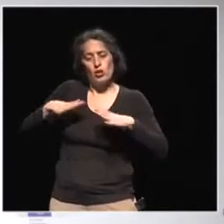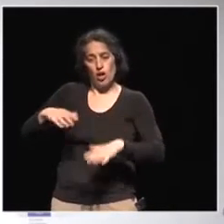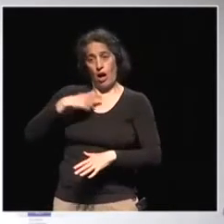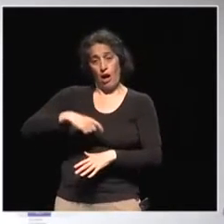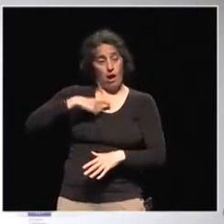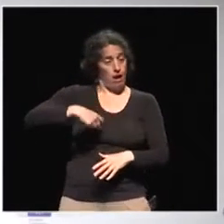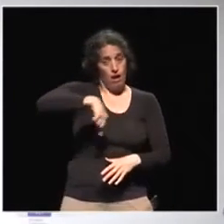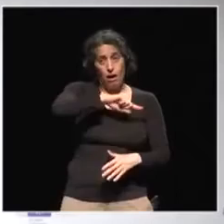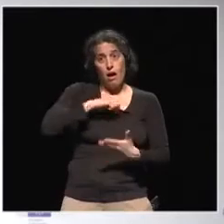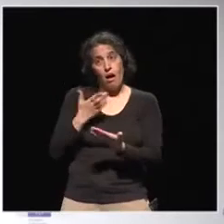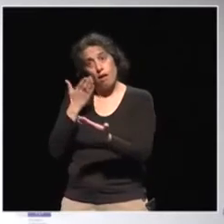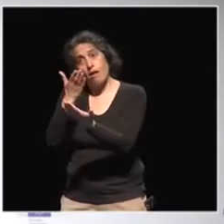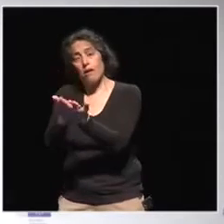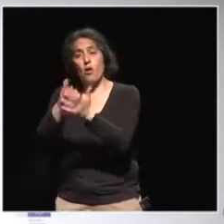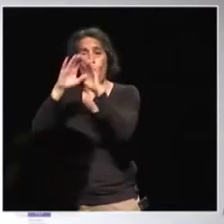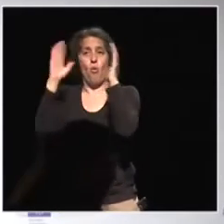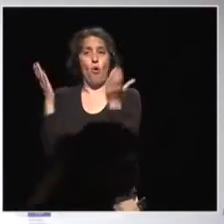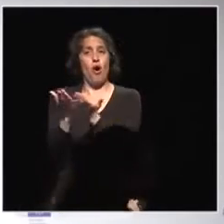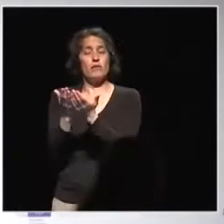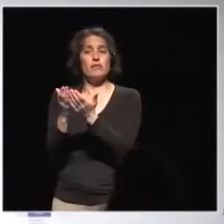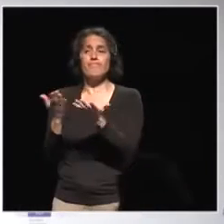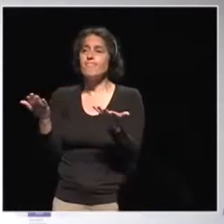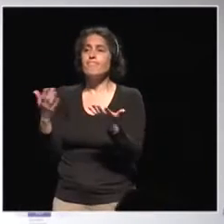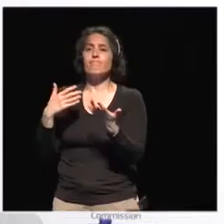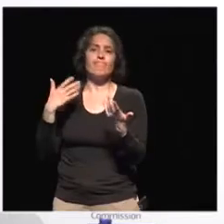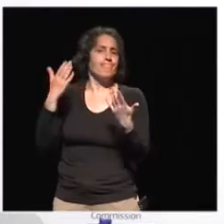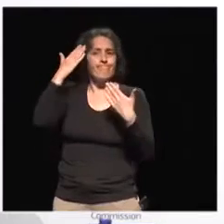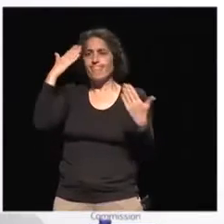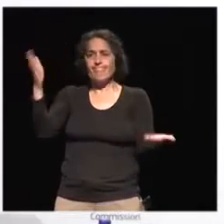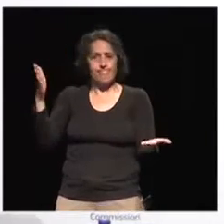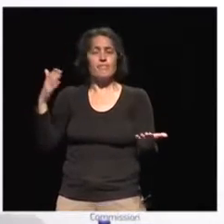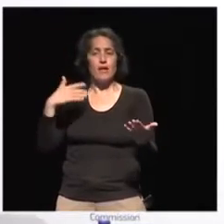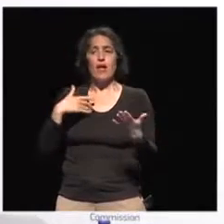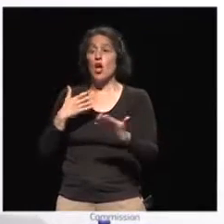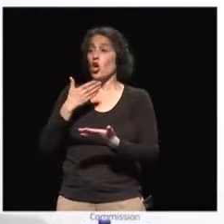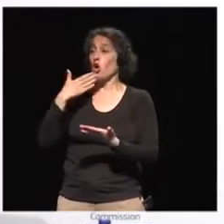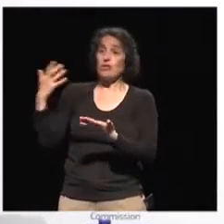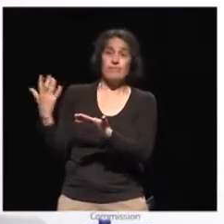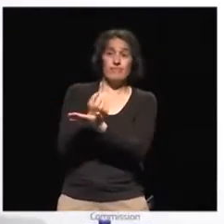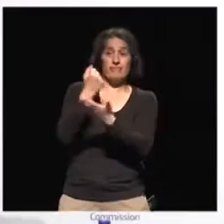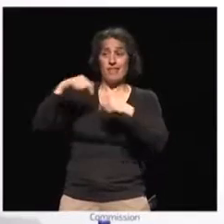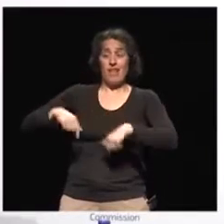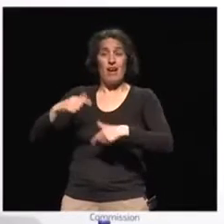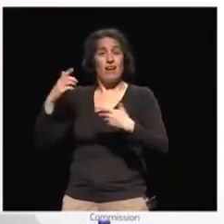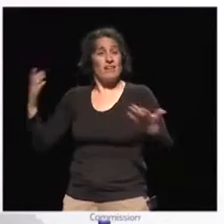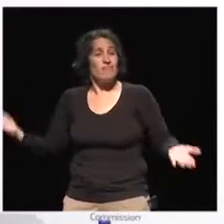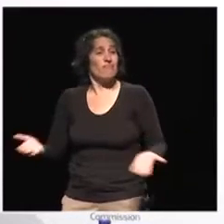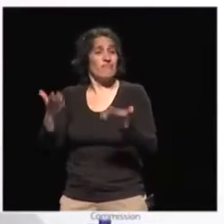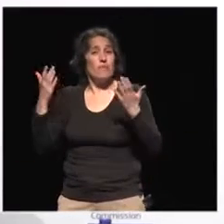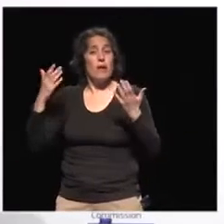present Project Ladder. And it's a great opportunity for Georgia because we try to promote